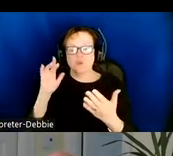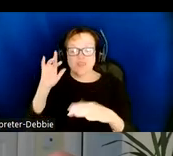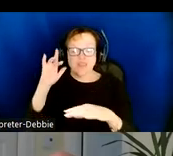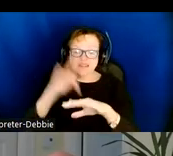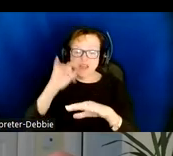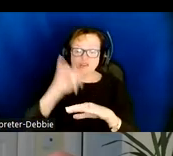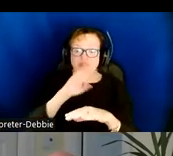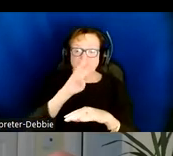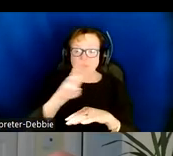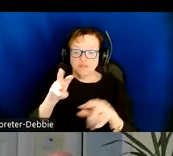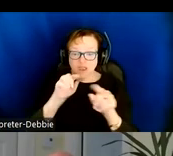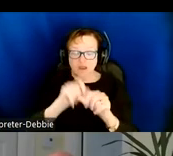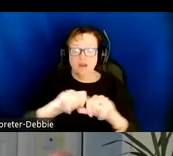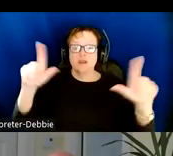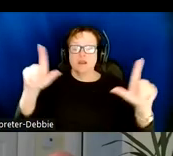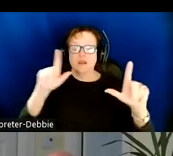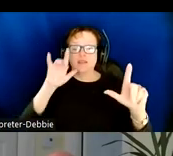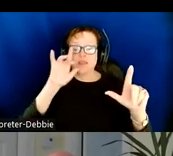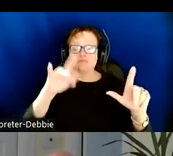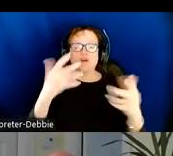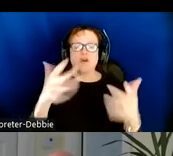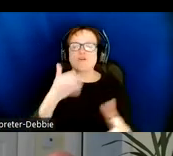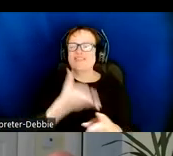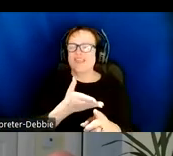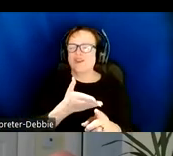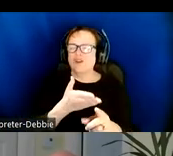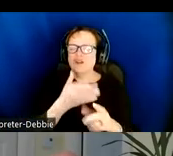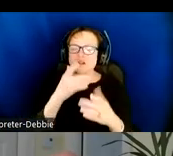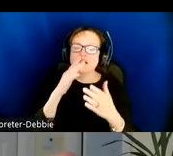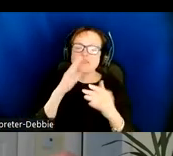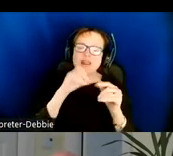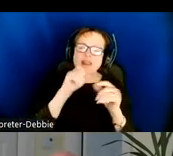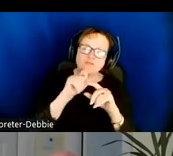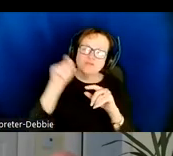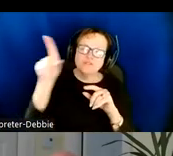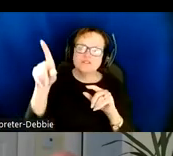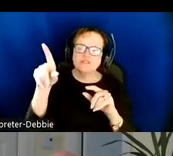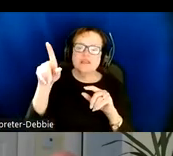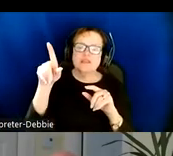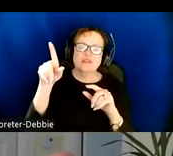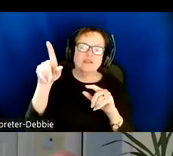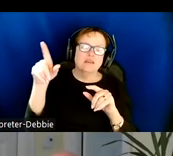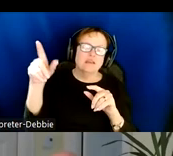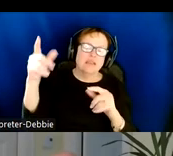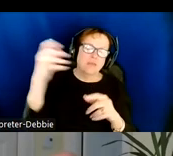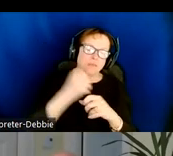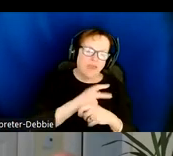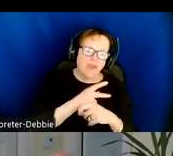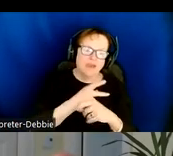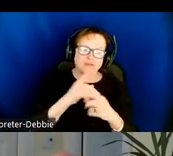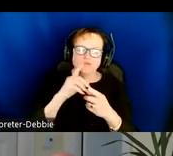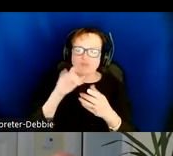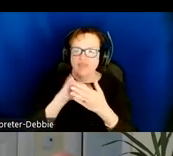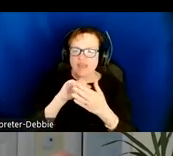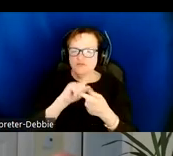rendering capabilities without necessarily requiring the installation of a web extension a priori. And